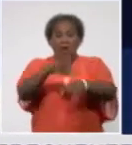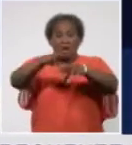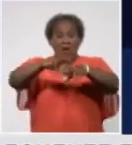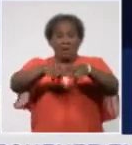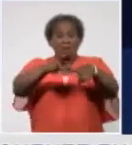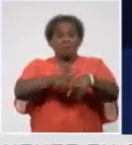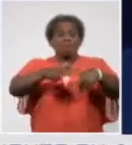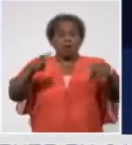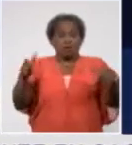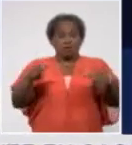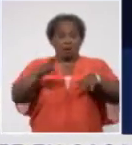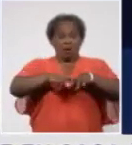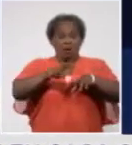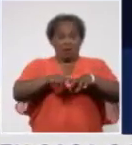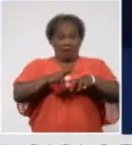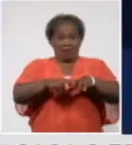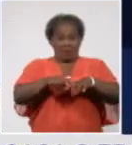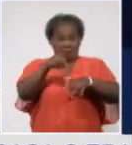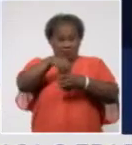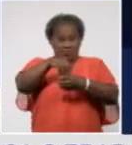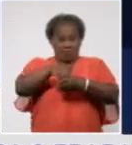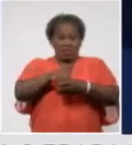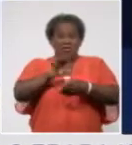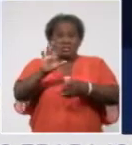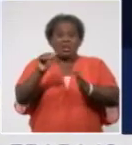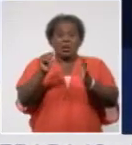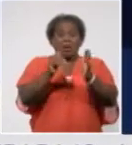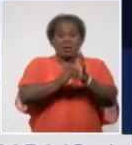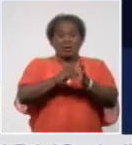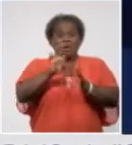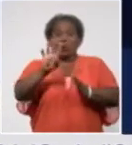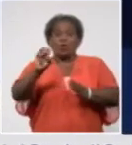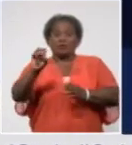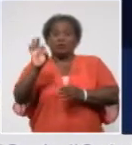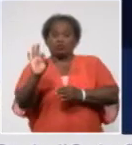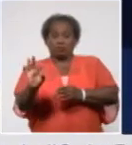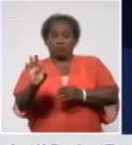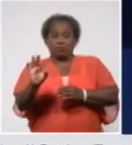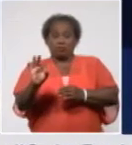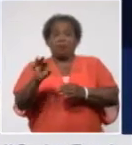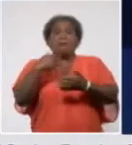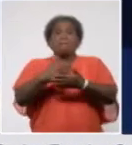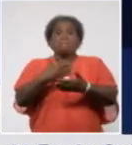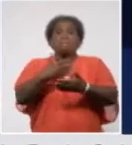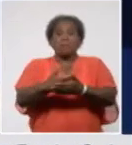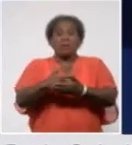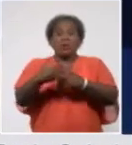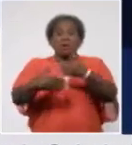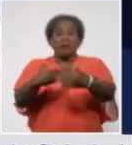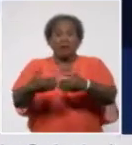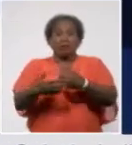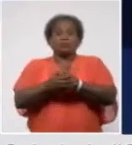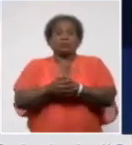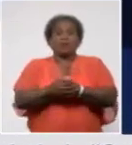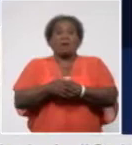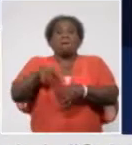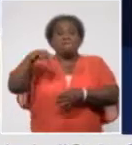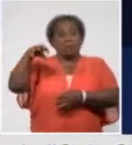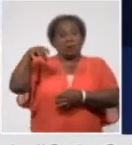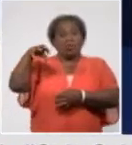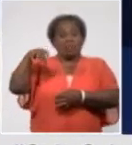The most, 5,408 from Havana, 318 from Pinat de Rio,